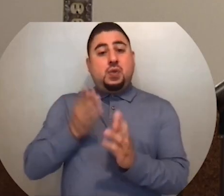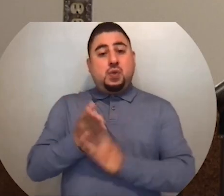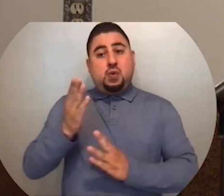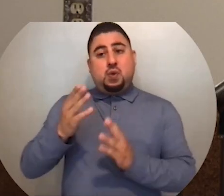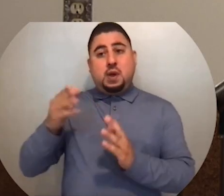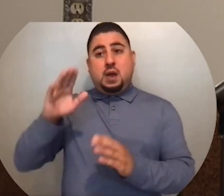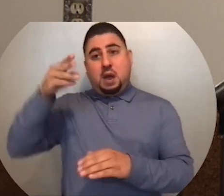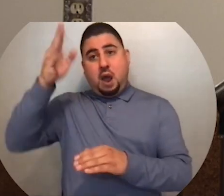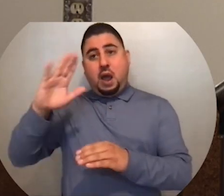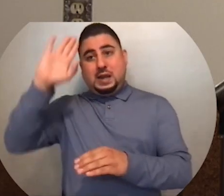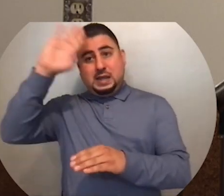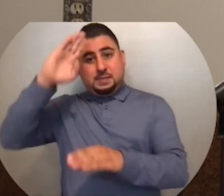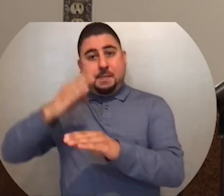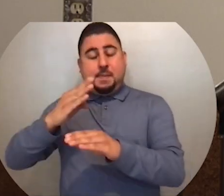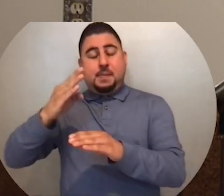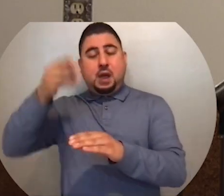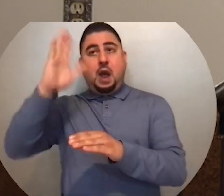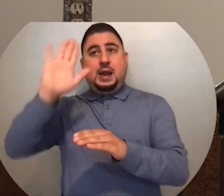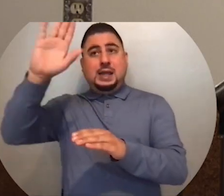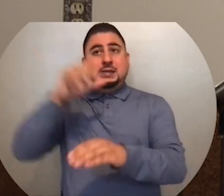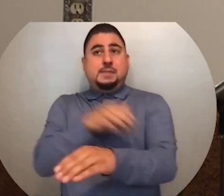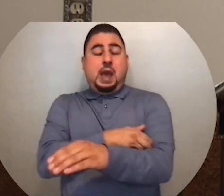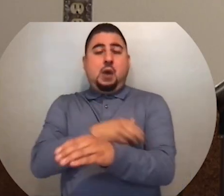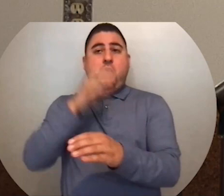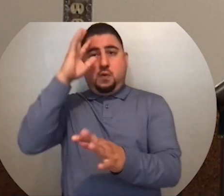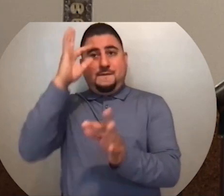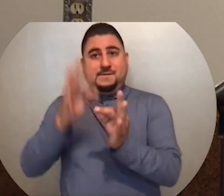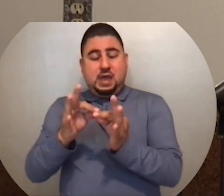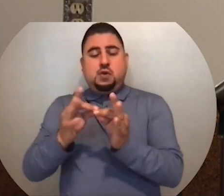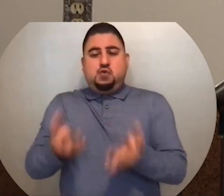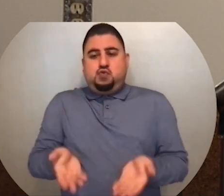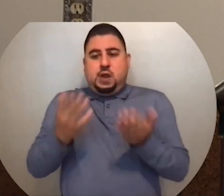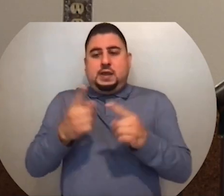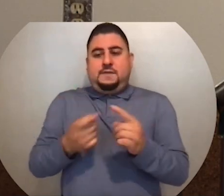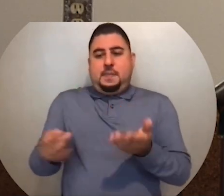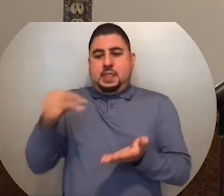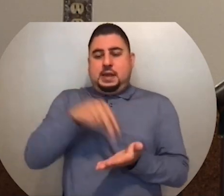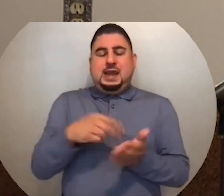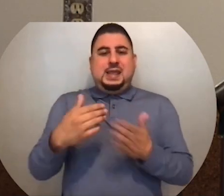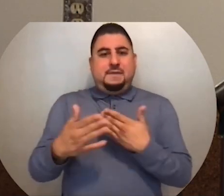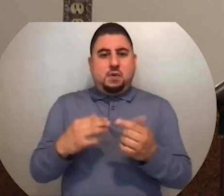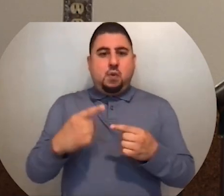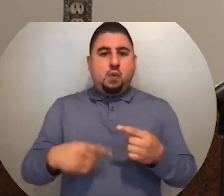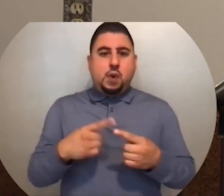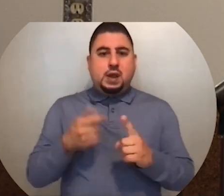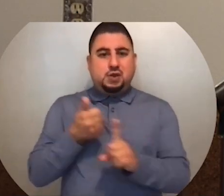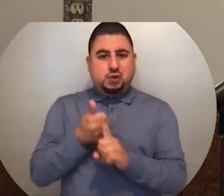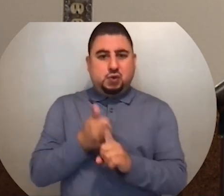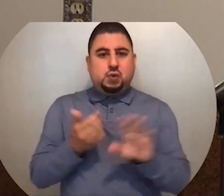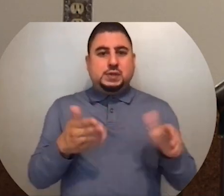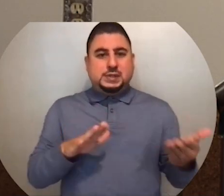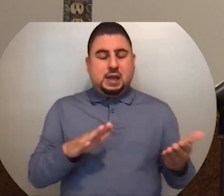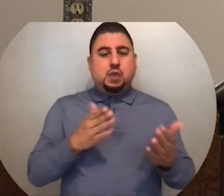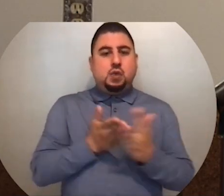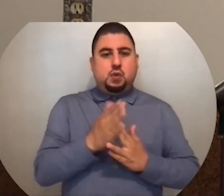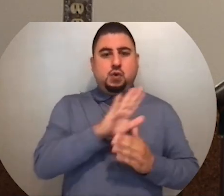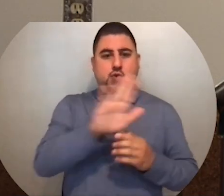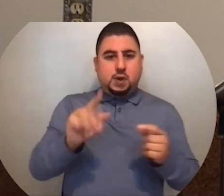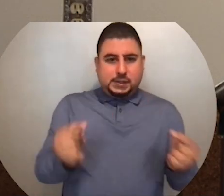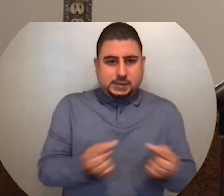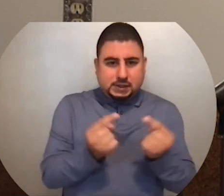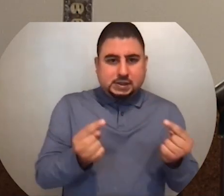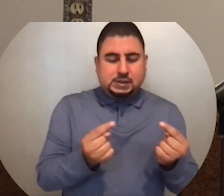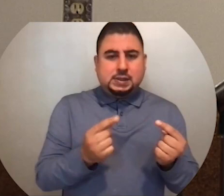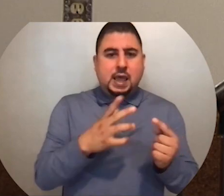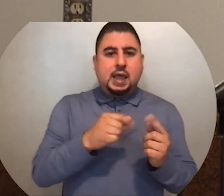God, who raised him from the dead. And even when you were dead in transgressions